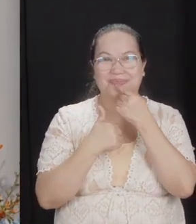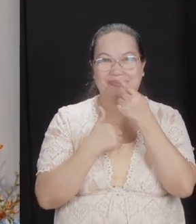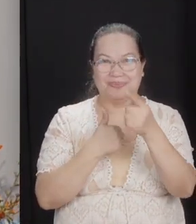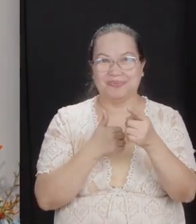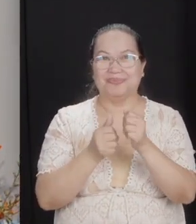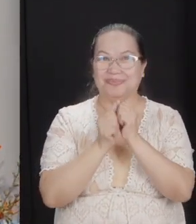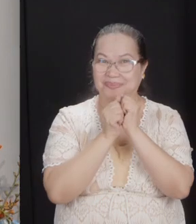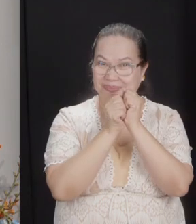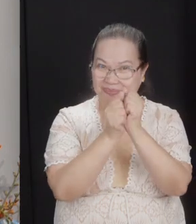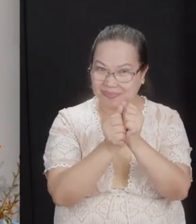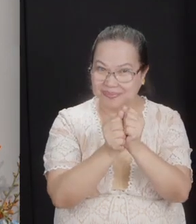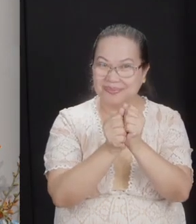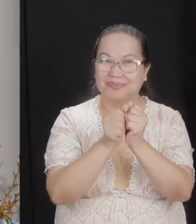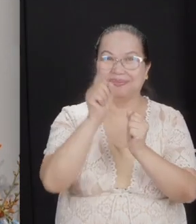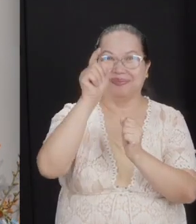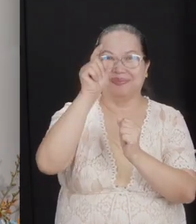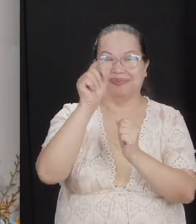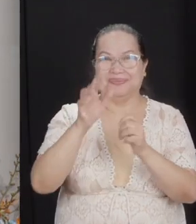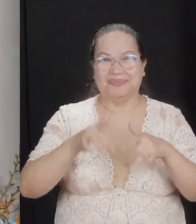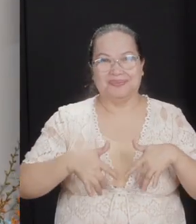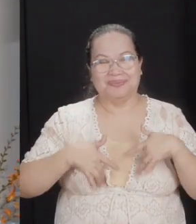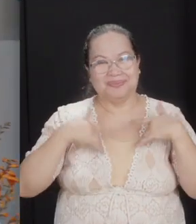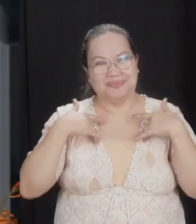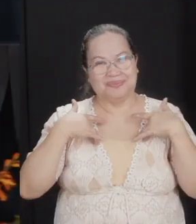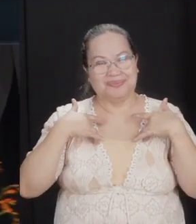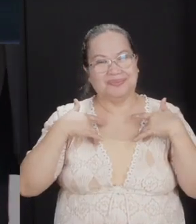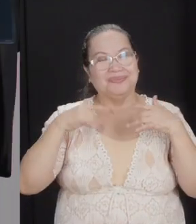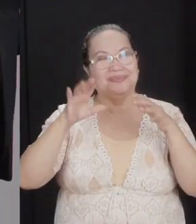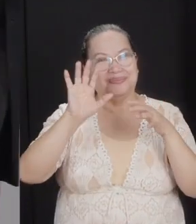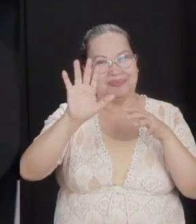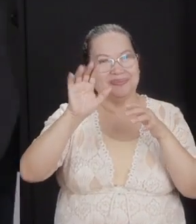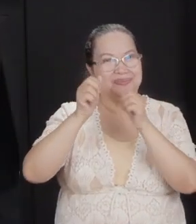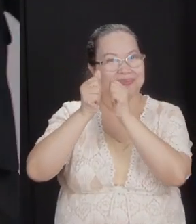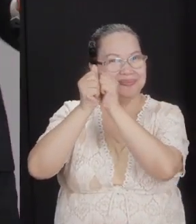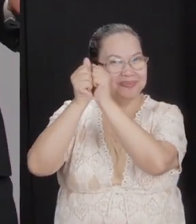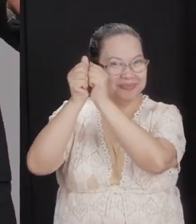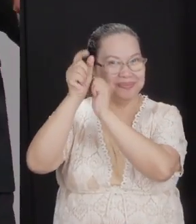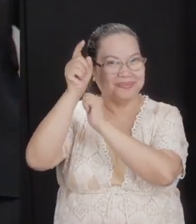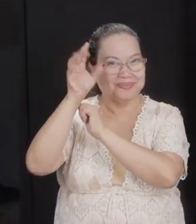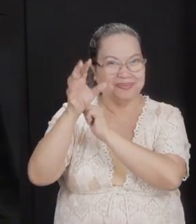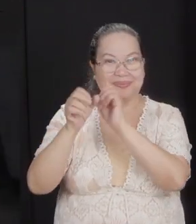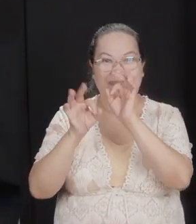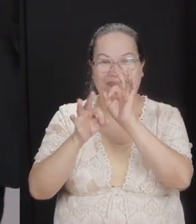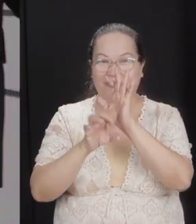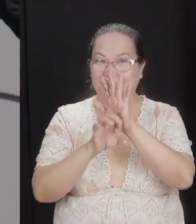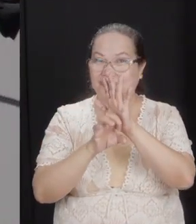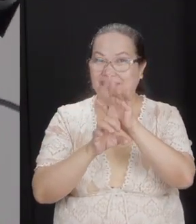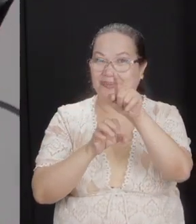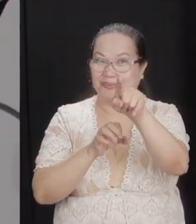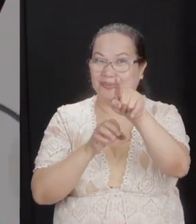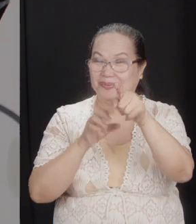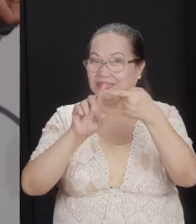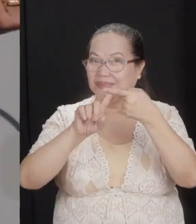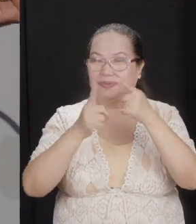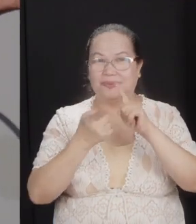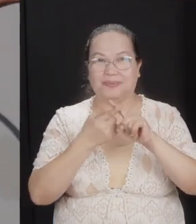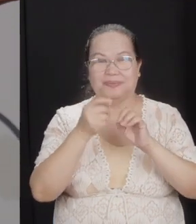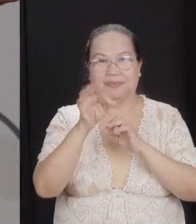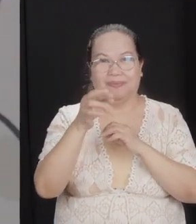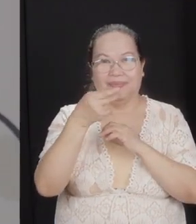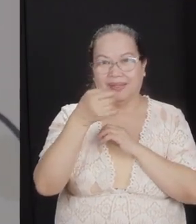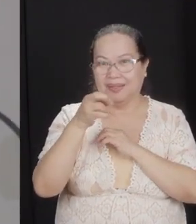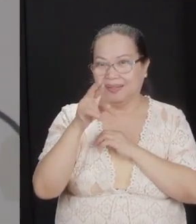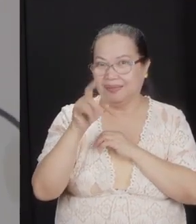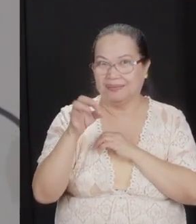walk with him. That means relate with him. You see, if you're my friend. For example, if Harold here is